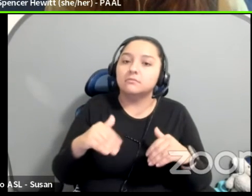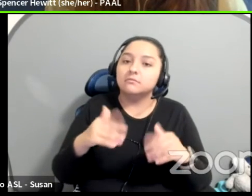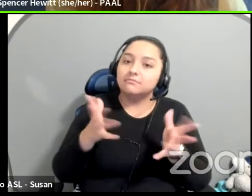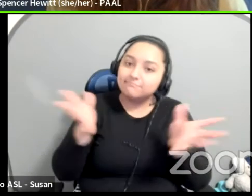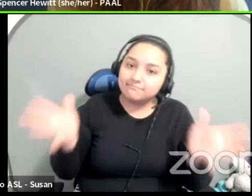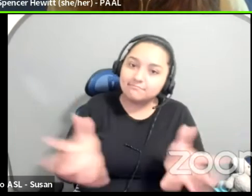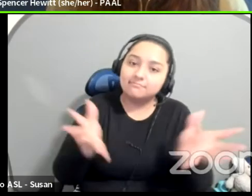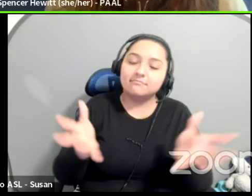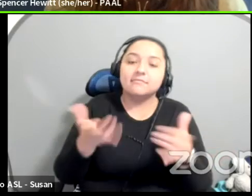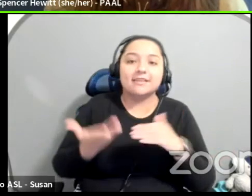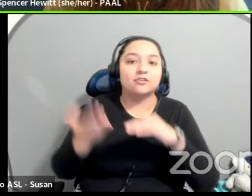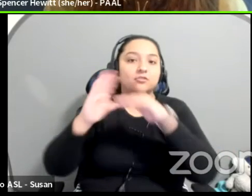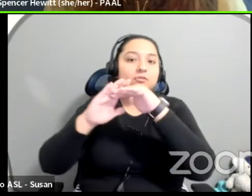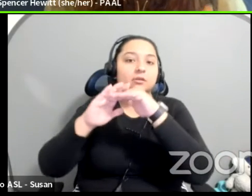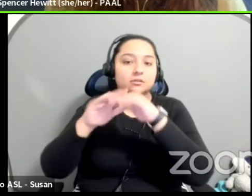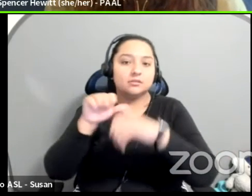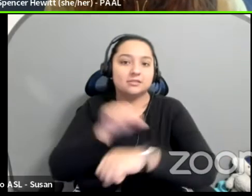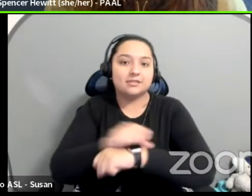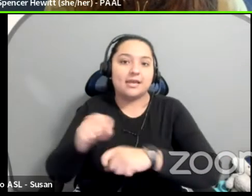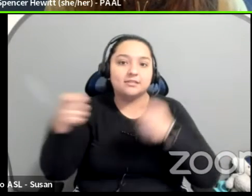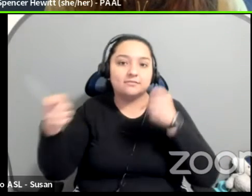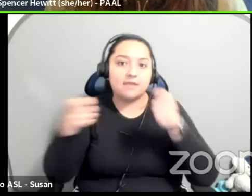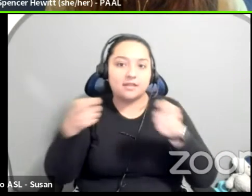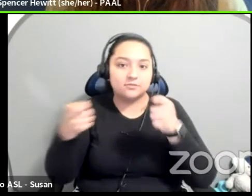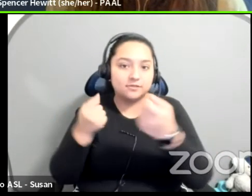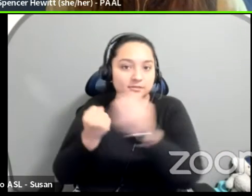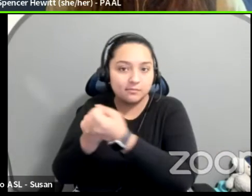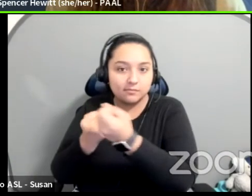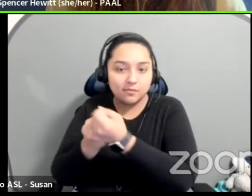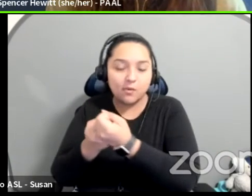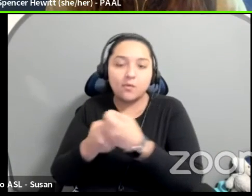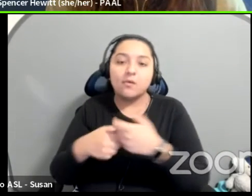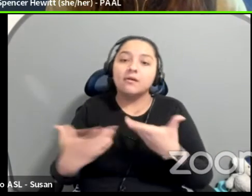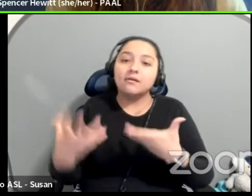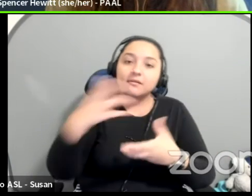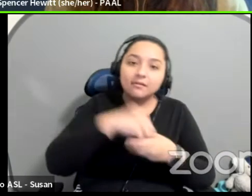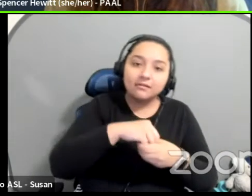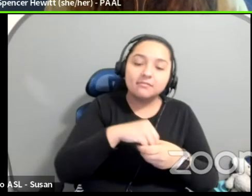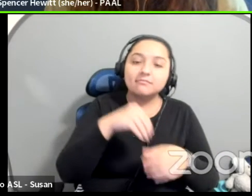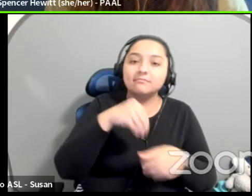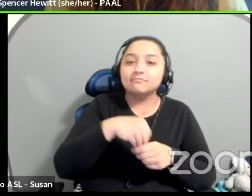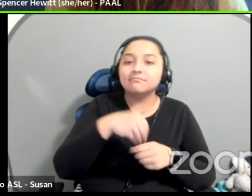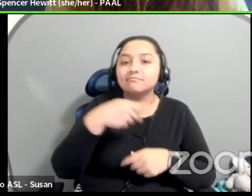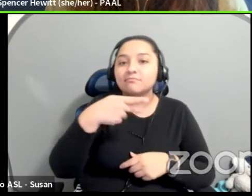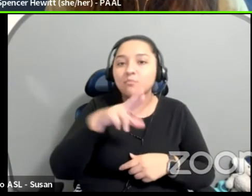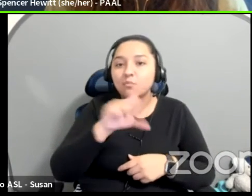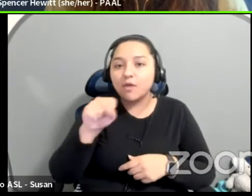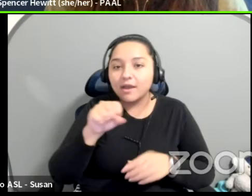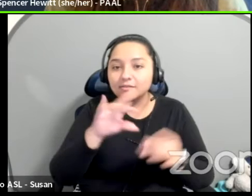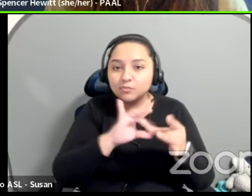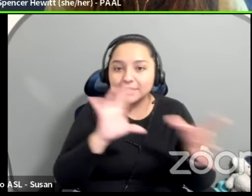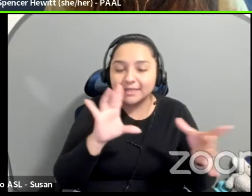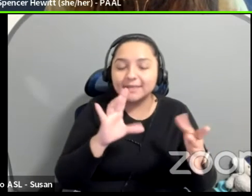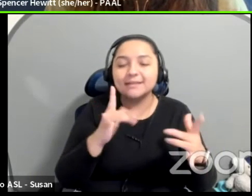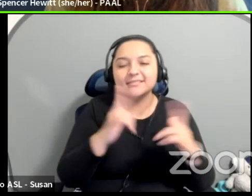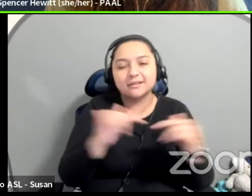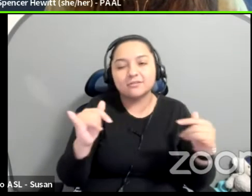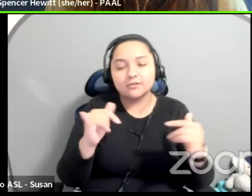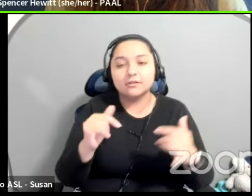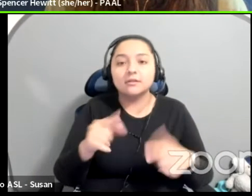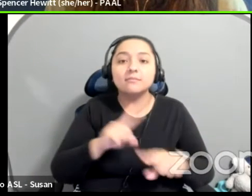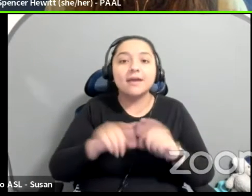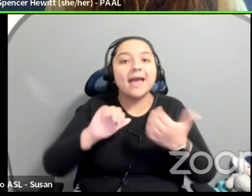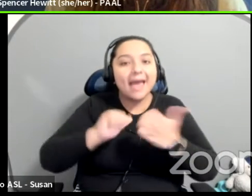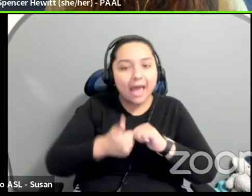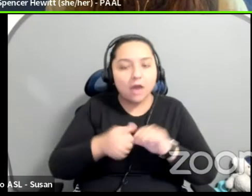you know, your year of the stage manager, creating visibility, putting them in your press releases, but it also says how in the rehearsal room are you creating support for